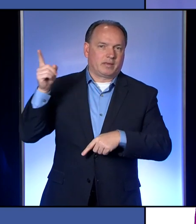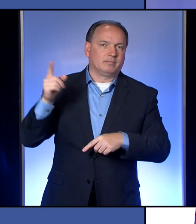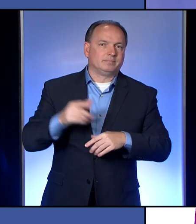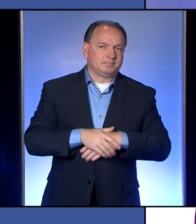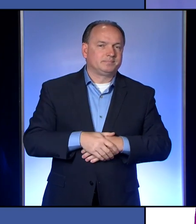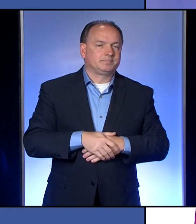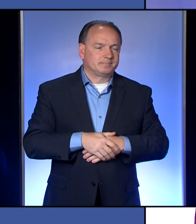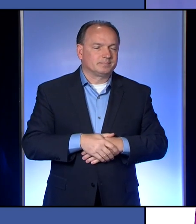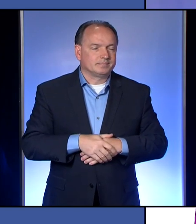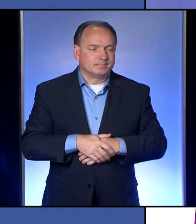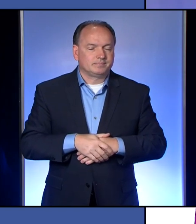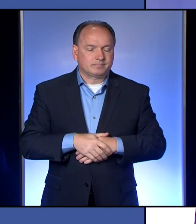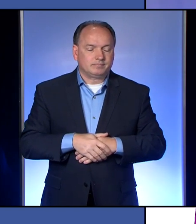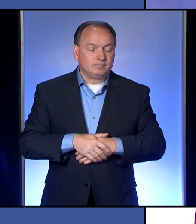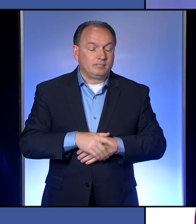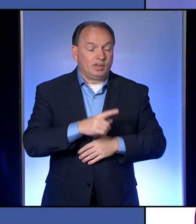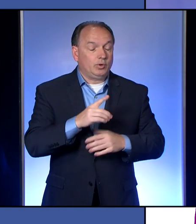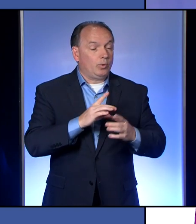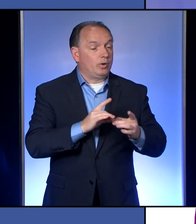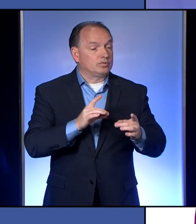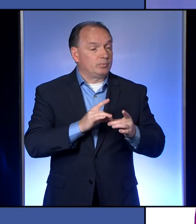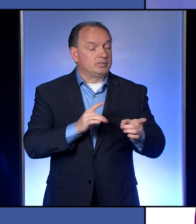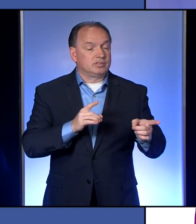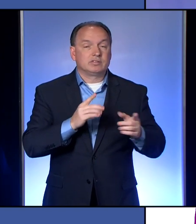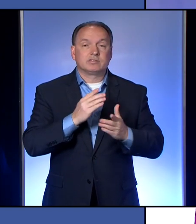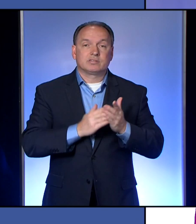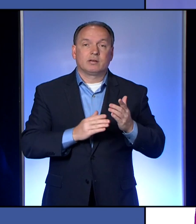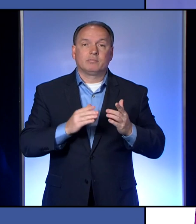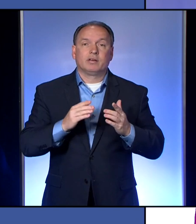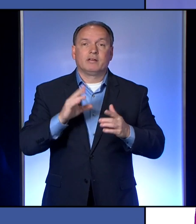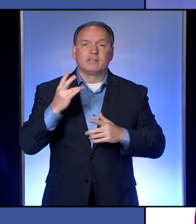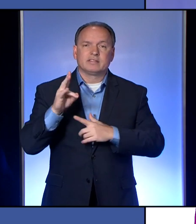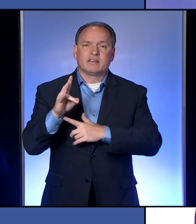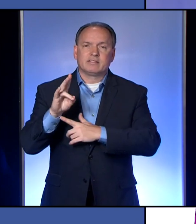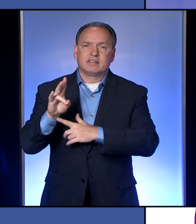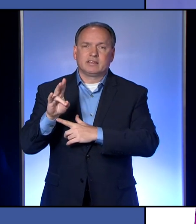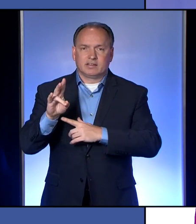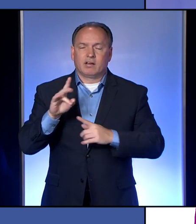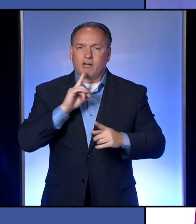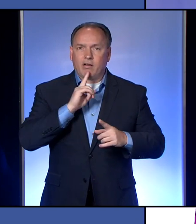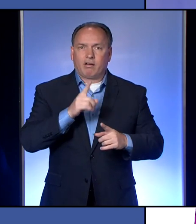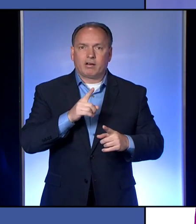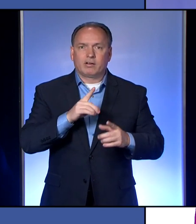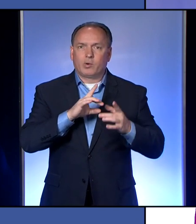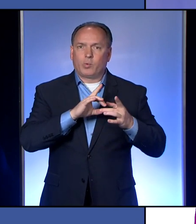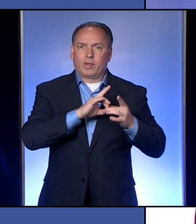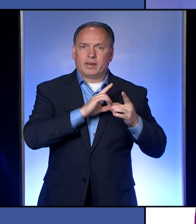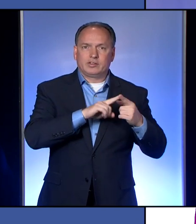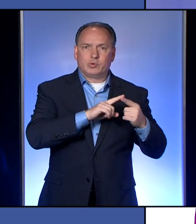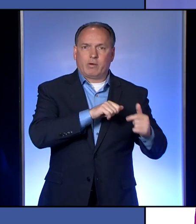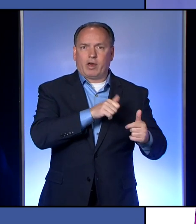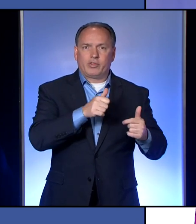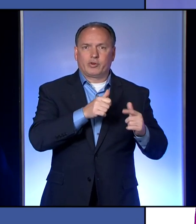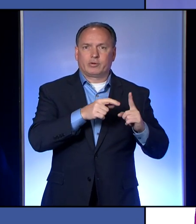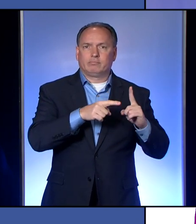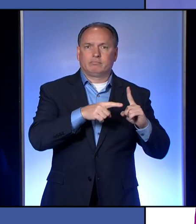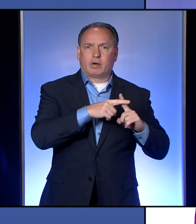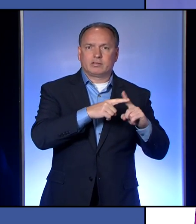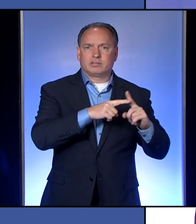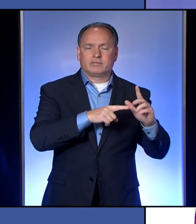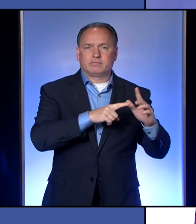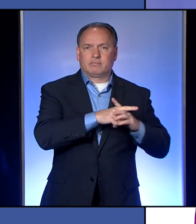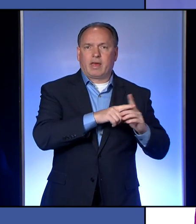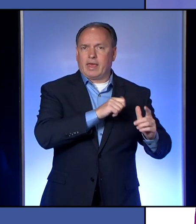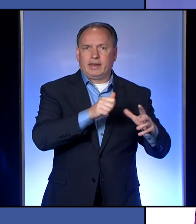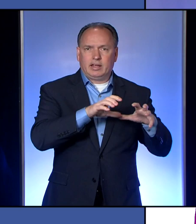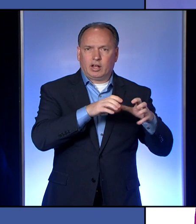Okay, and then you had mentioned that some of the cases, some of the 17 cases are related to earlier cases. Are there any clusters in